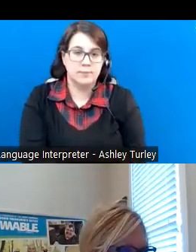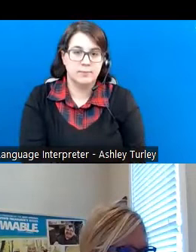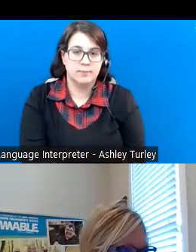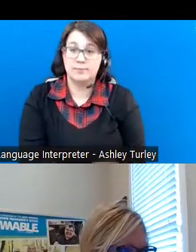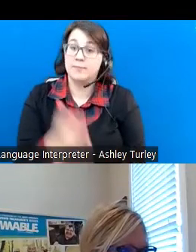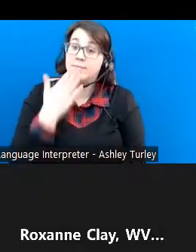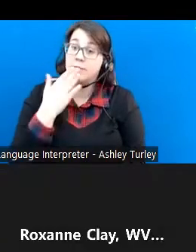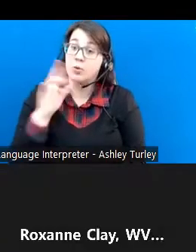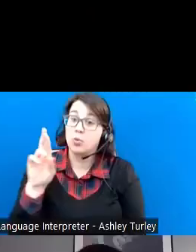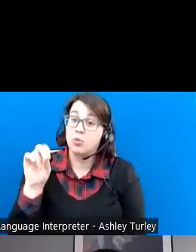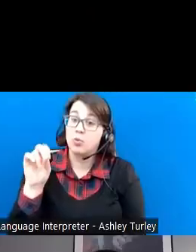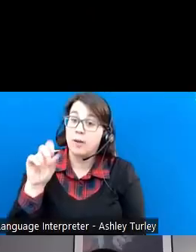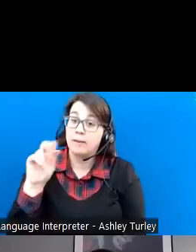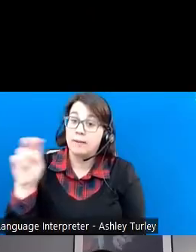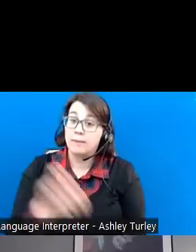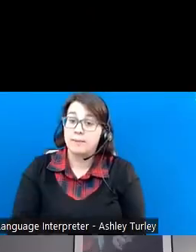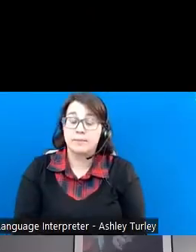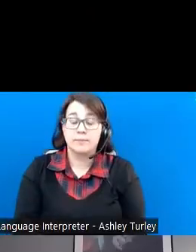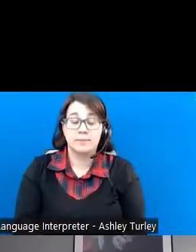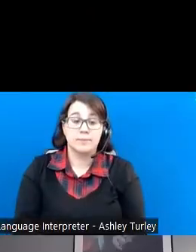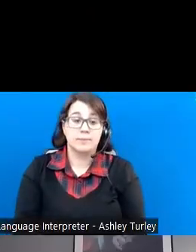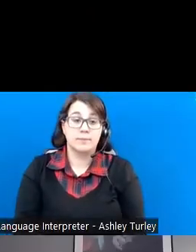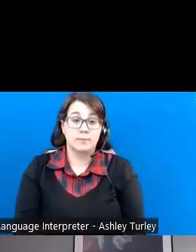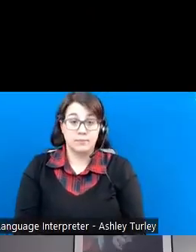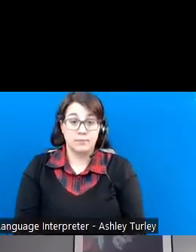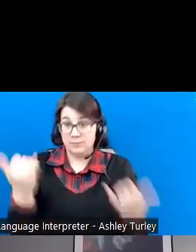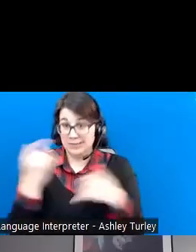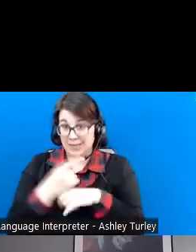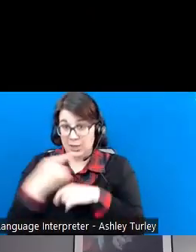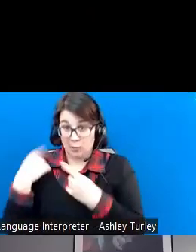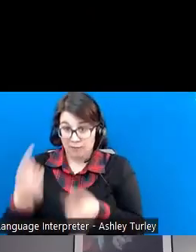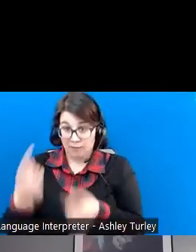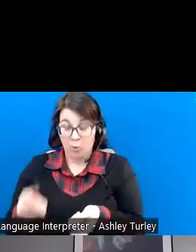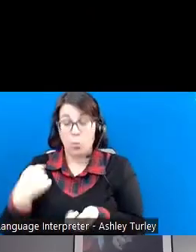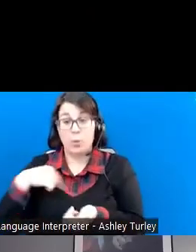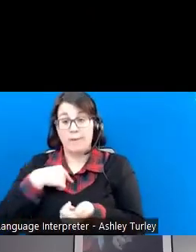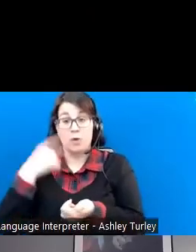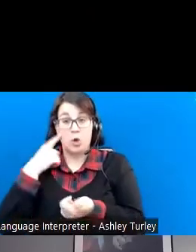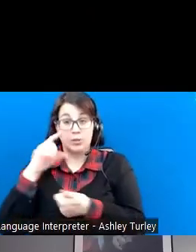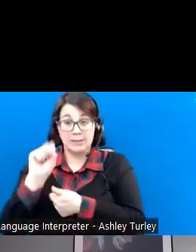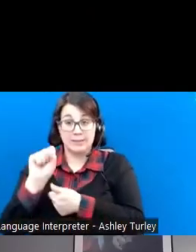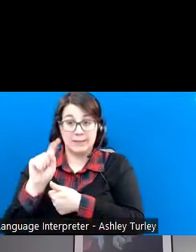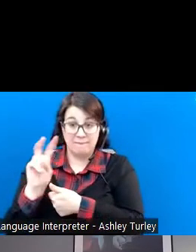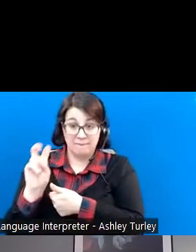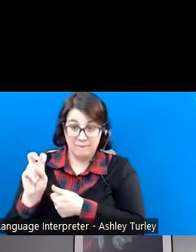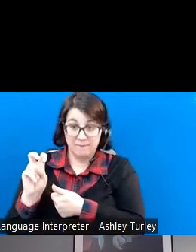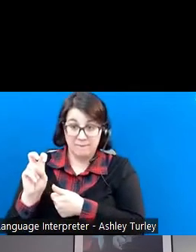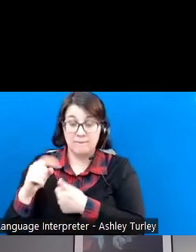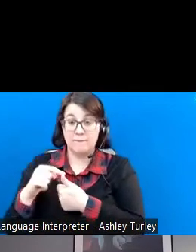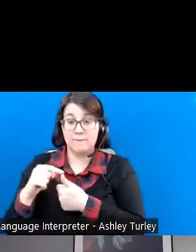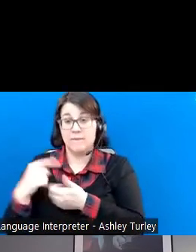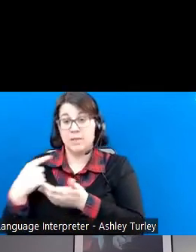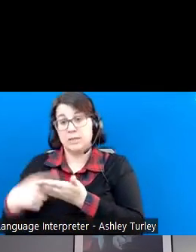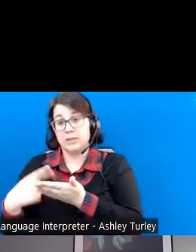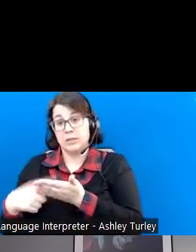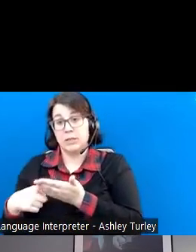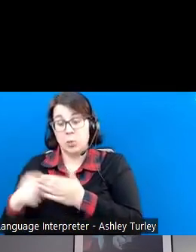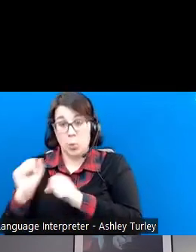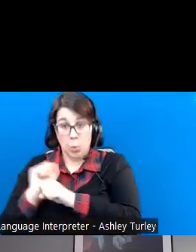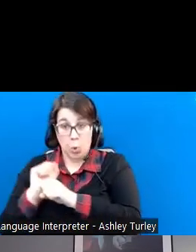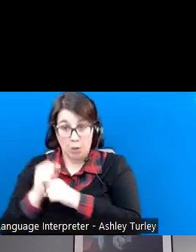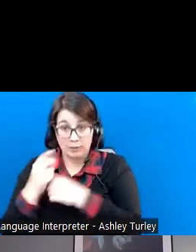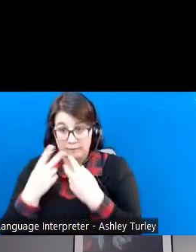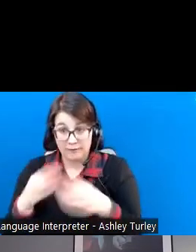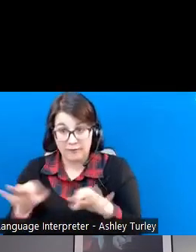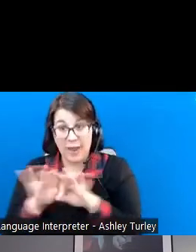Thank you, Roxanne. So today, so far, we've heard from Steve. He discussed the value of working, right?